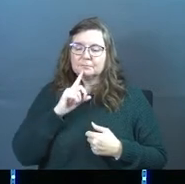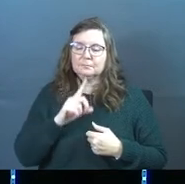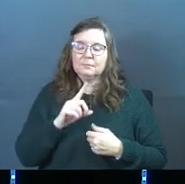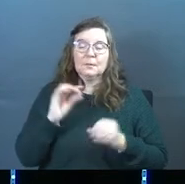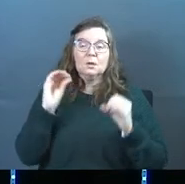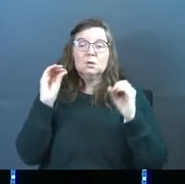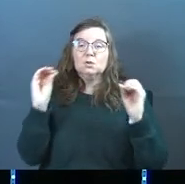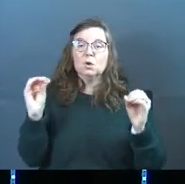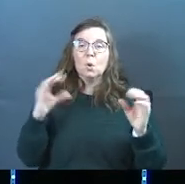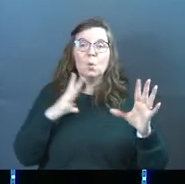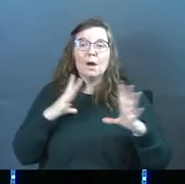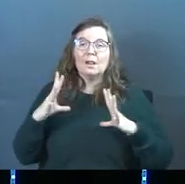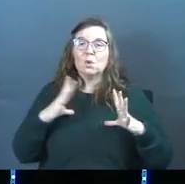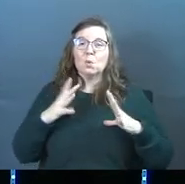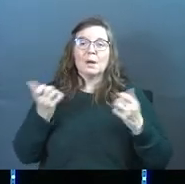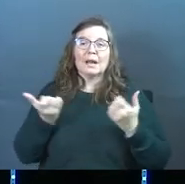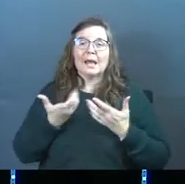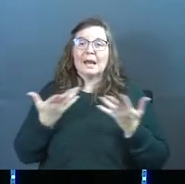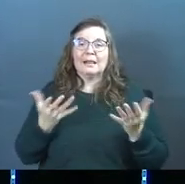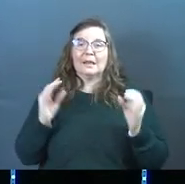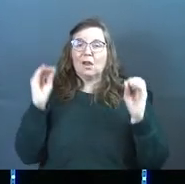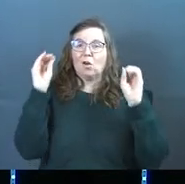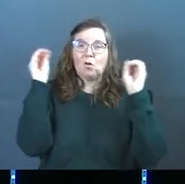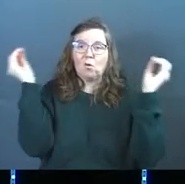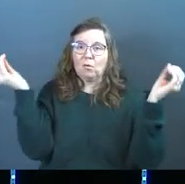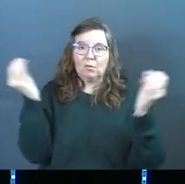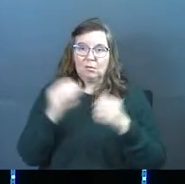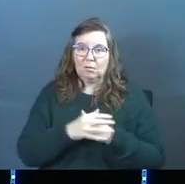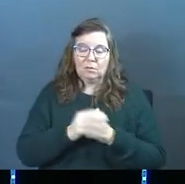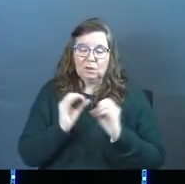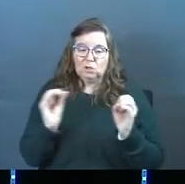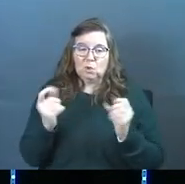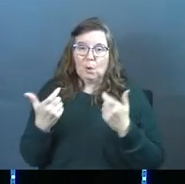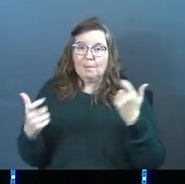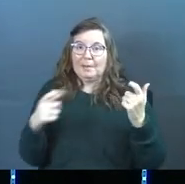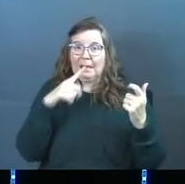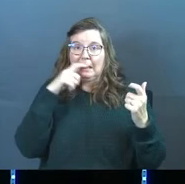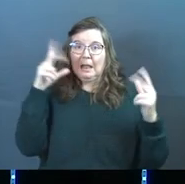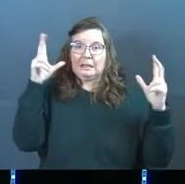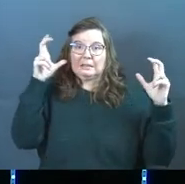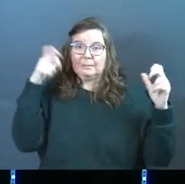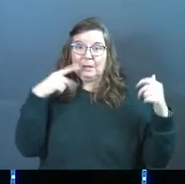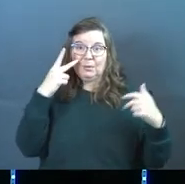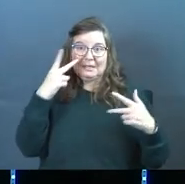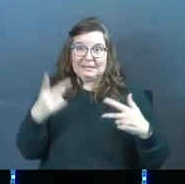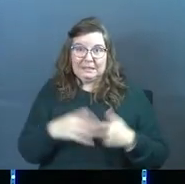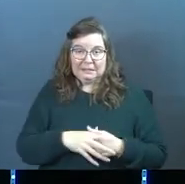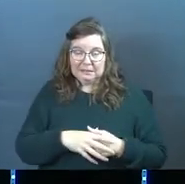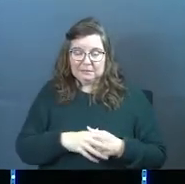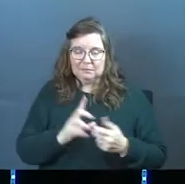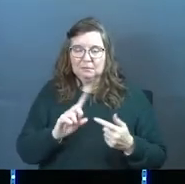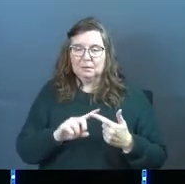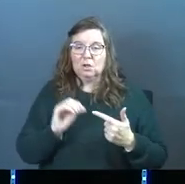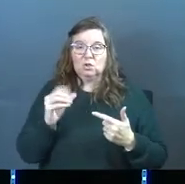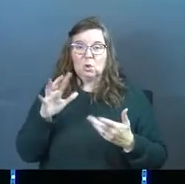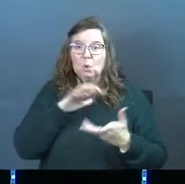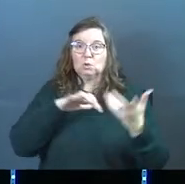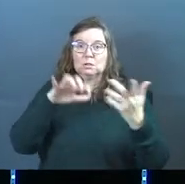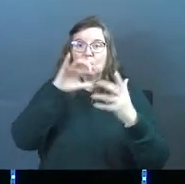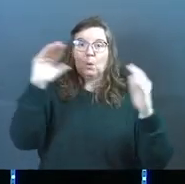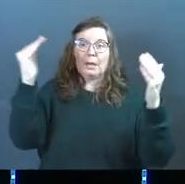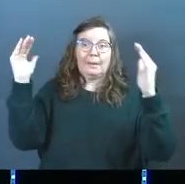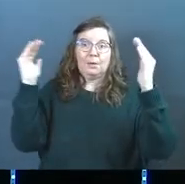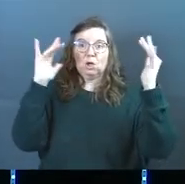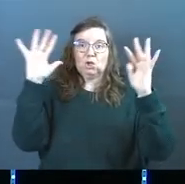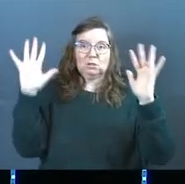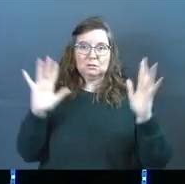is no Hollywood anything at all. There's no big ugly demons that we can see. There's no smoke and mirrors.